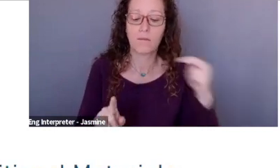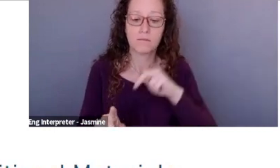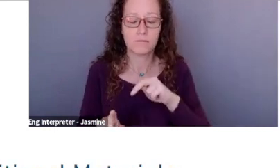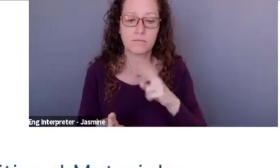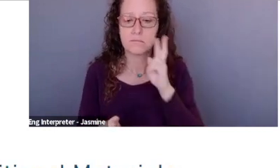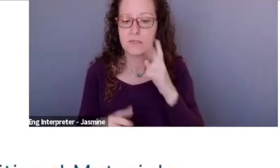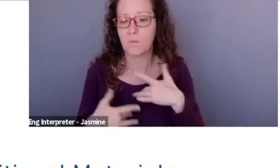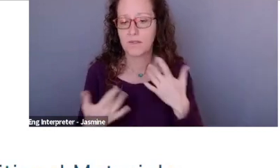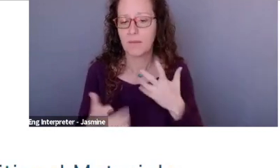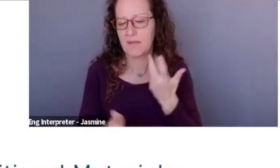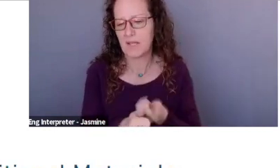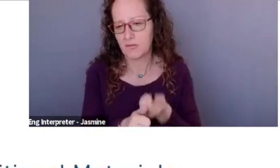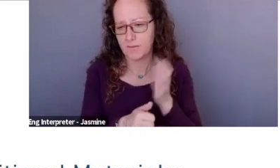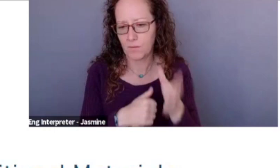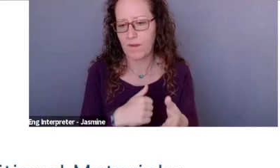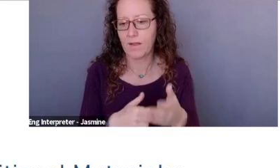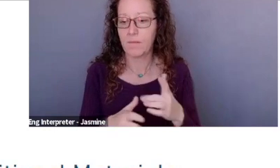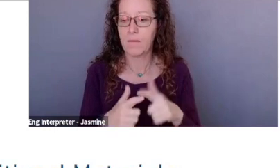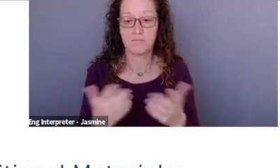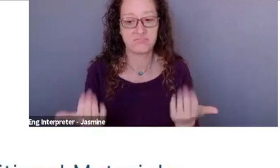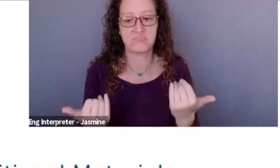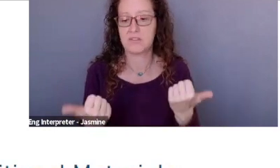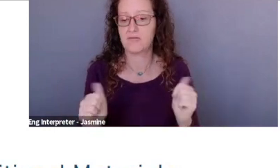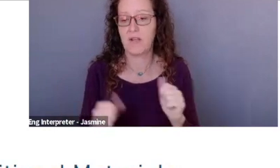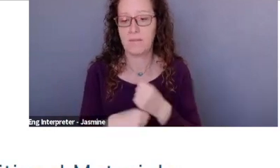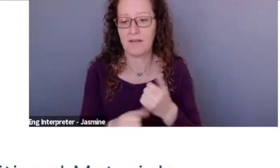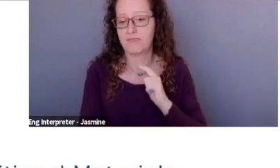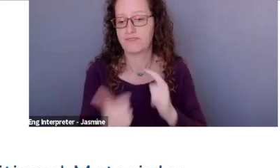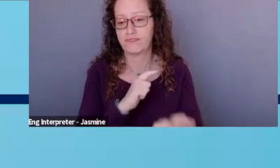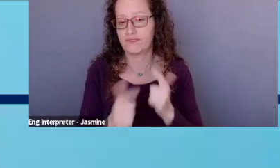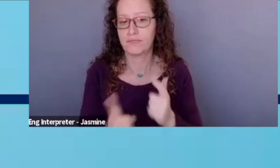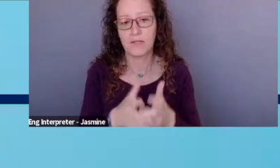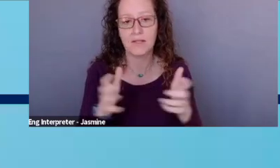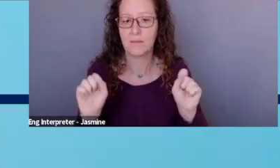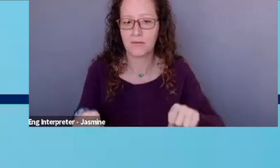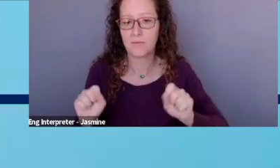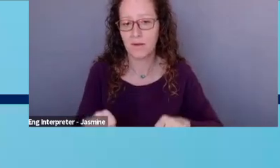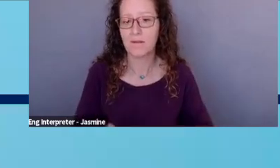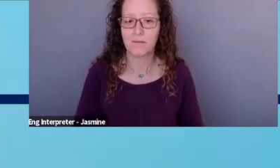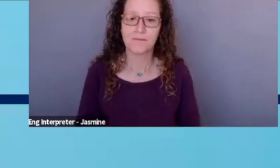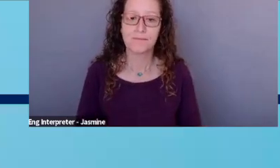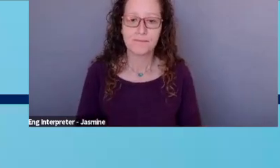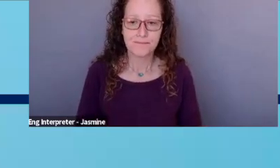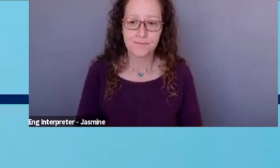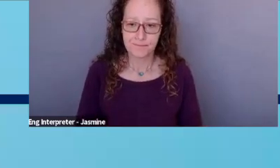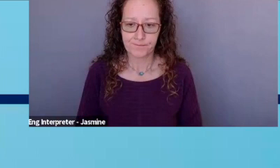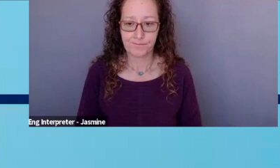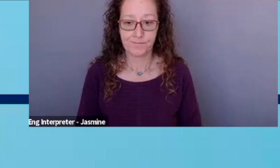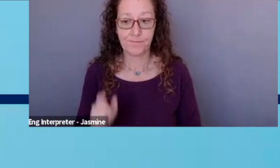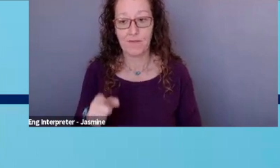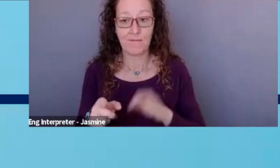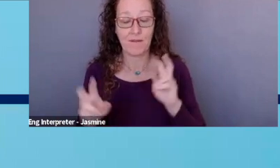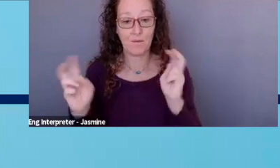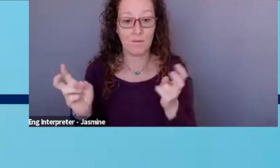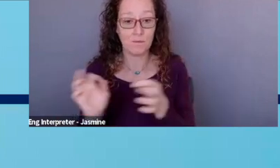free to make this as interactive as we can in a webinar. Okay. So I found this quote, a grant